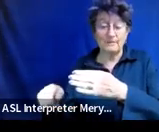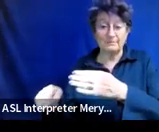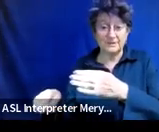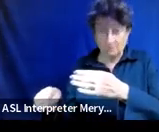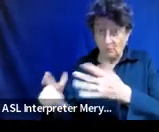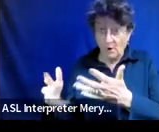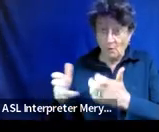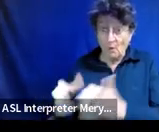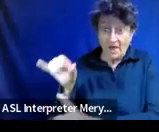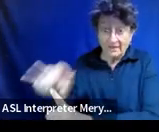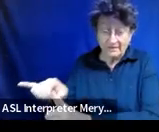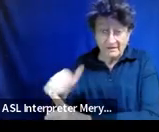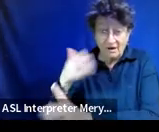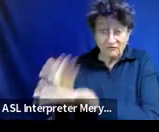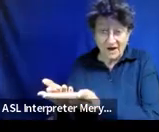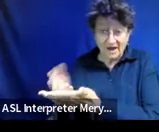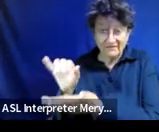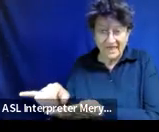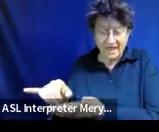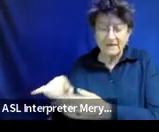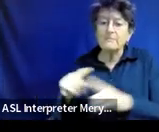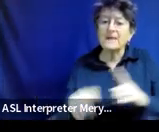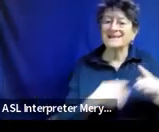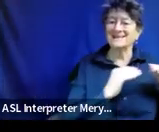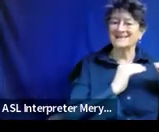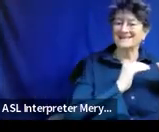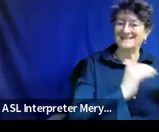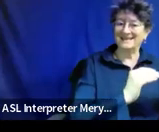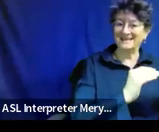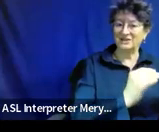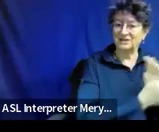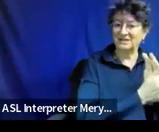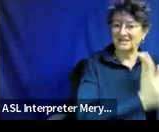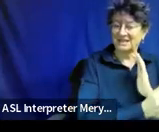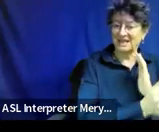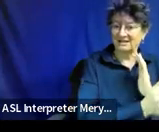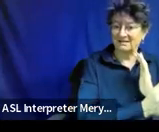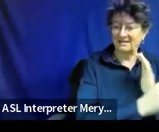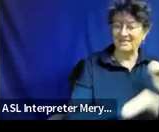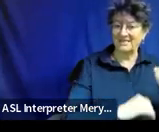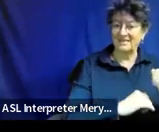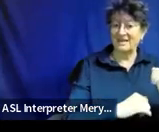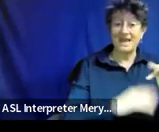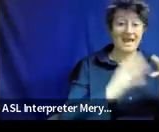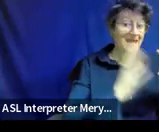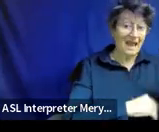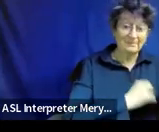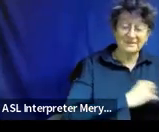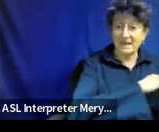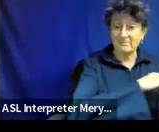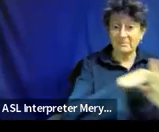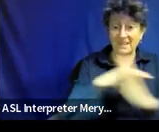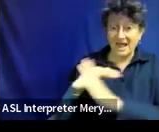to, but what are we teaching right now? What are those skill gaps that are getting in the way of these things?